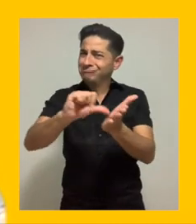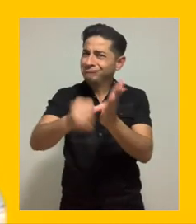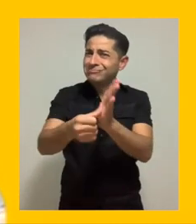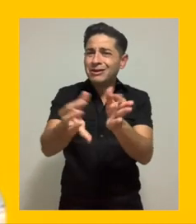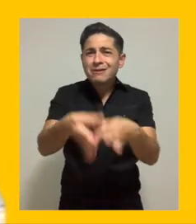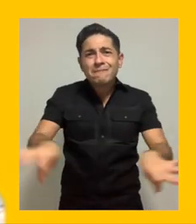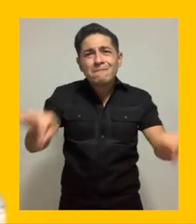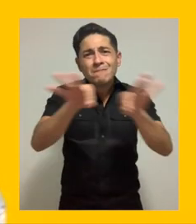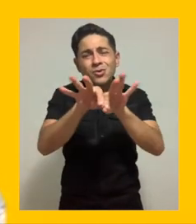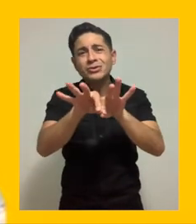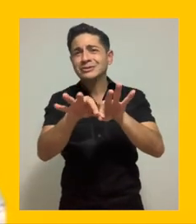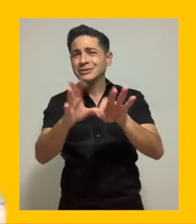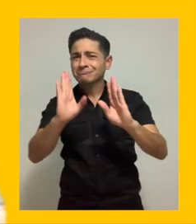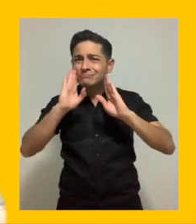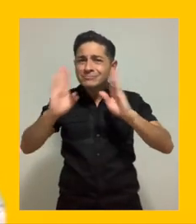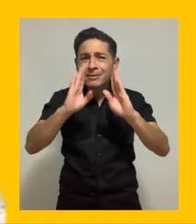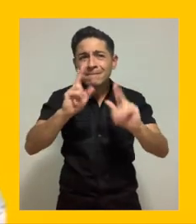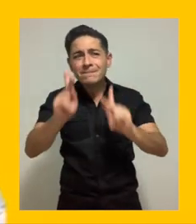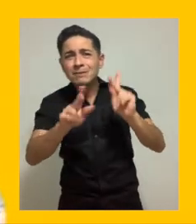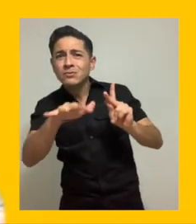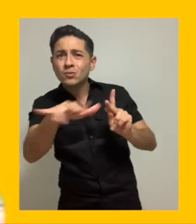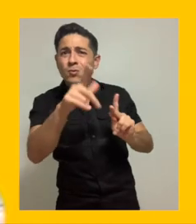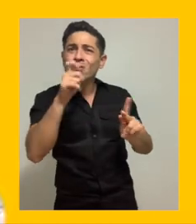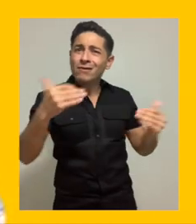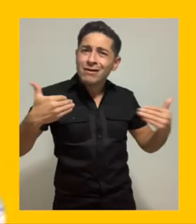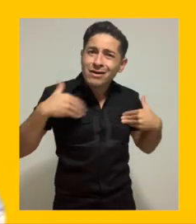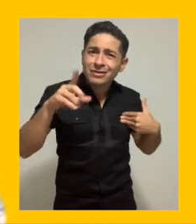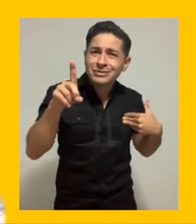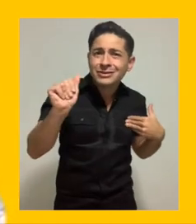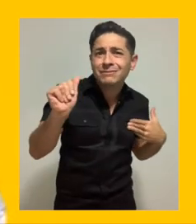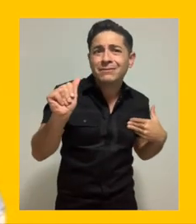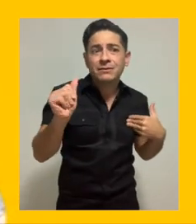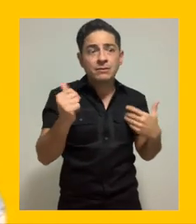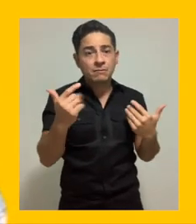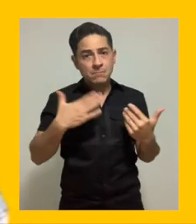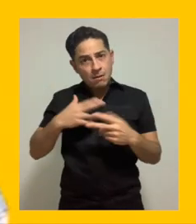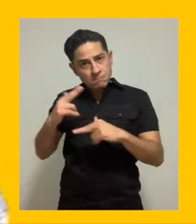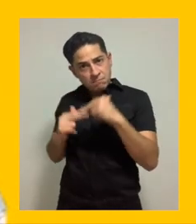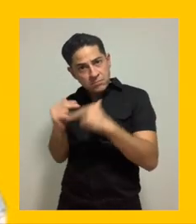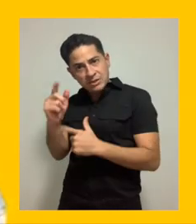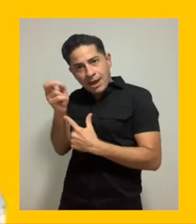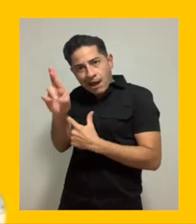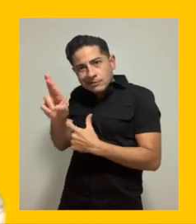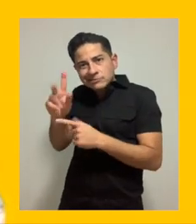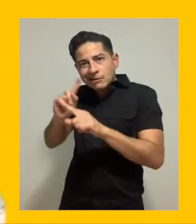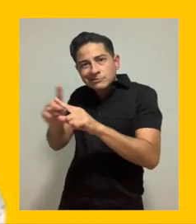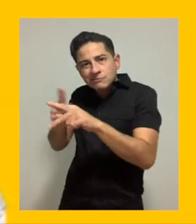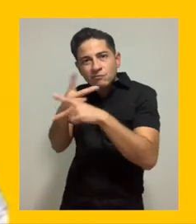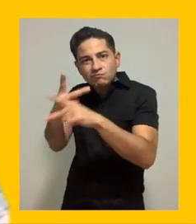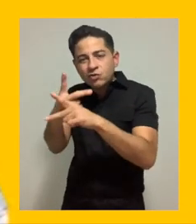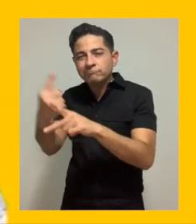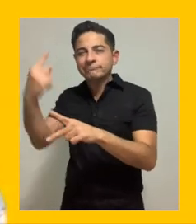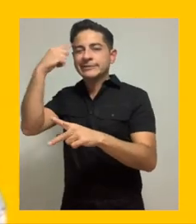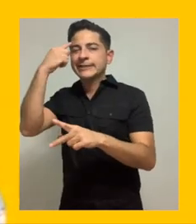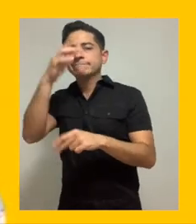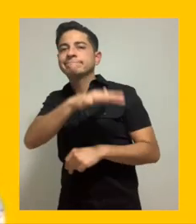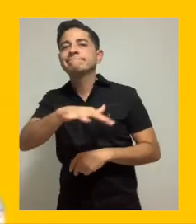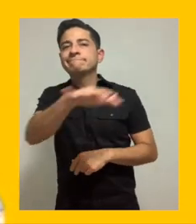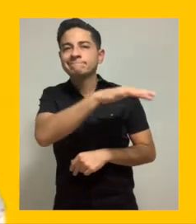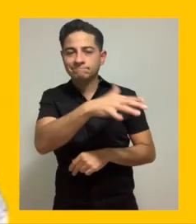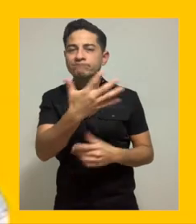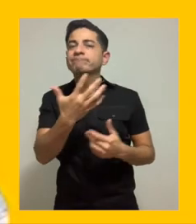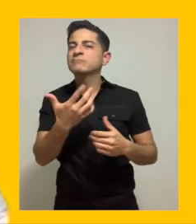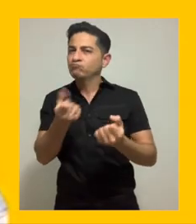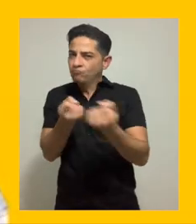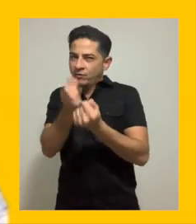It really highlights the importance of paying attention to people with disabilities when building XR products